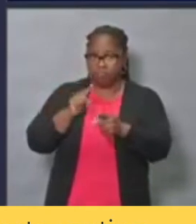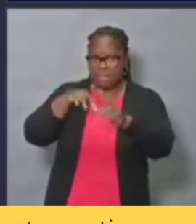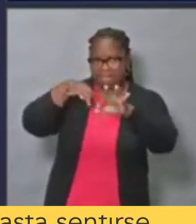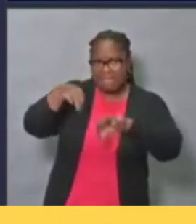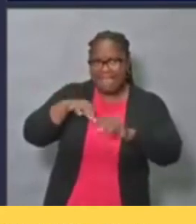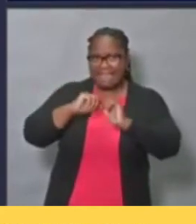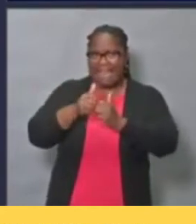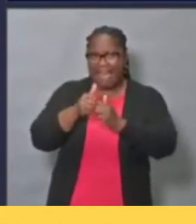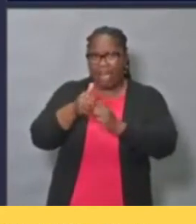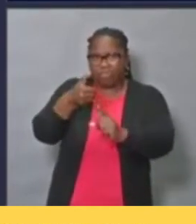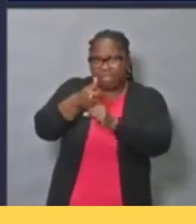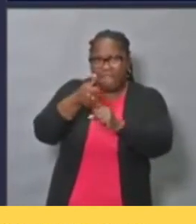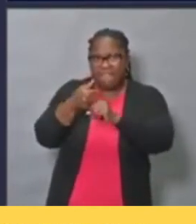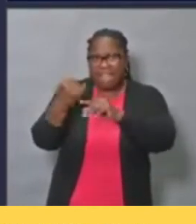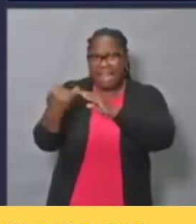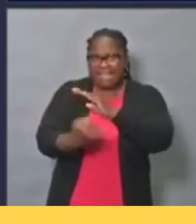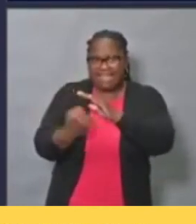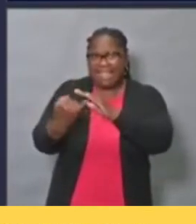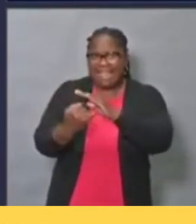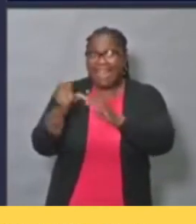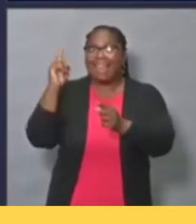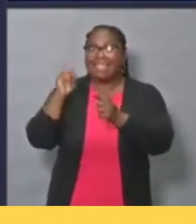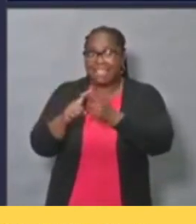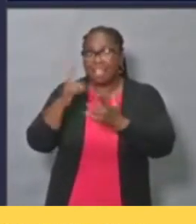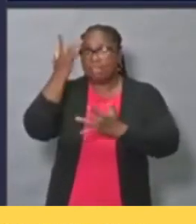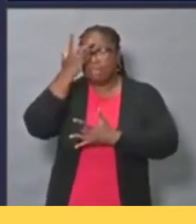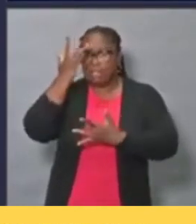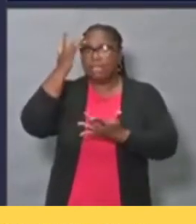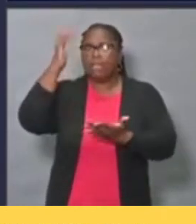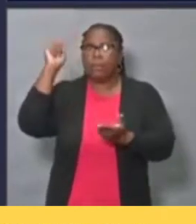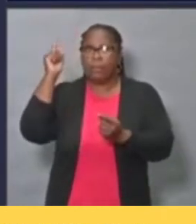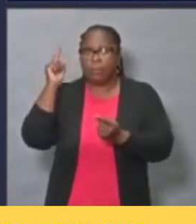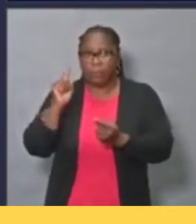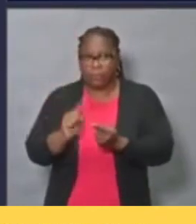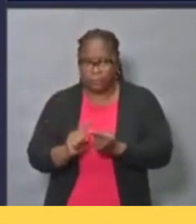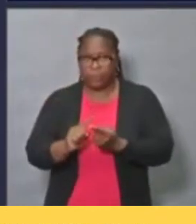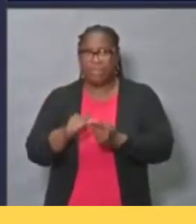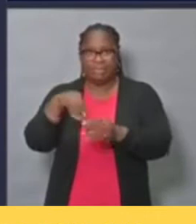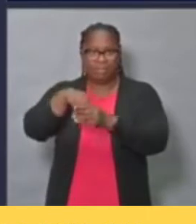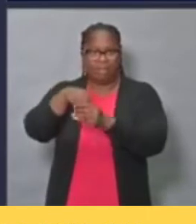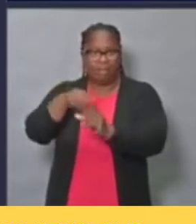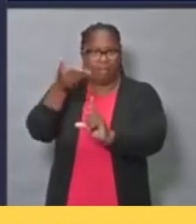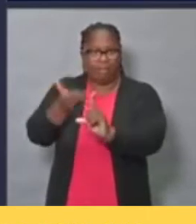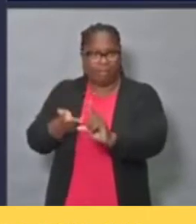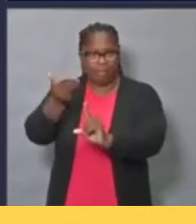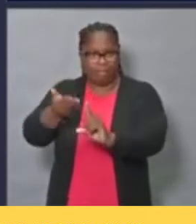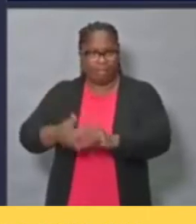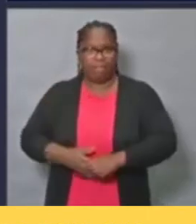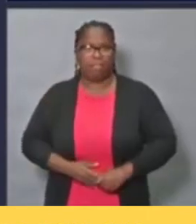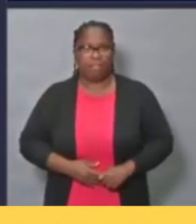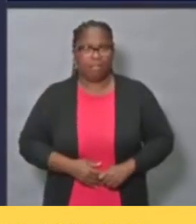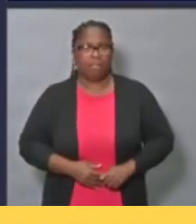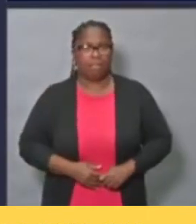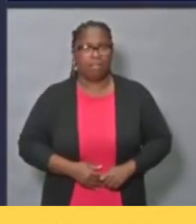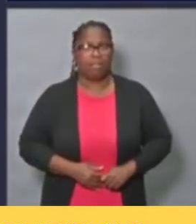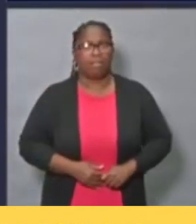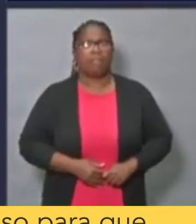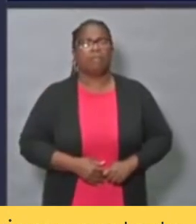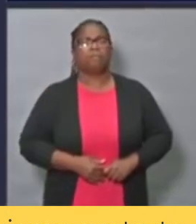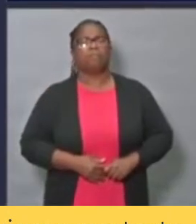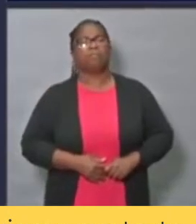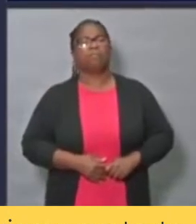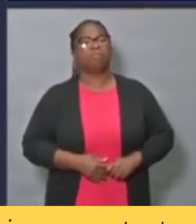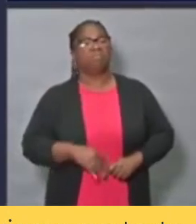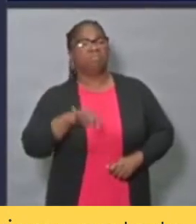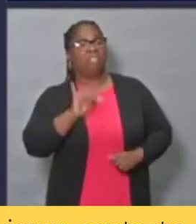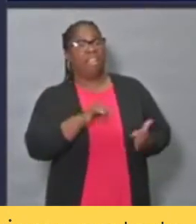until they're no longer likely to spread the disease. Working with the case helps them, we work with the case so that